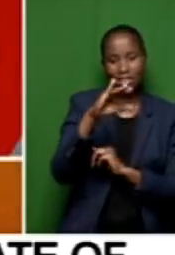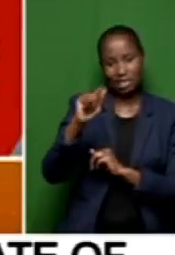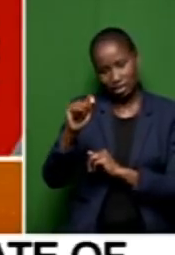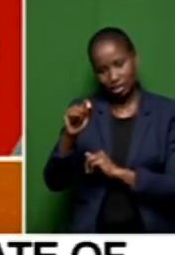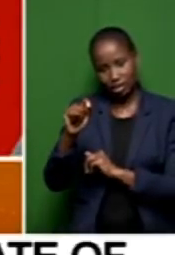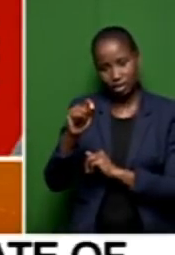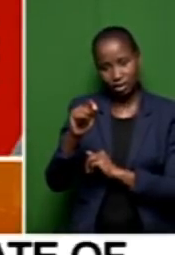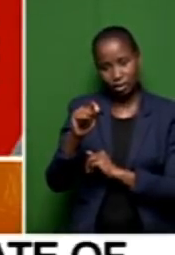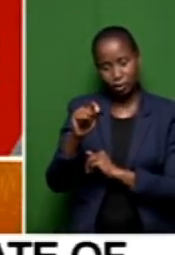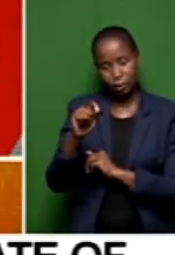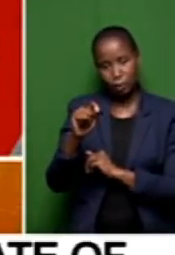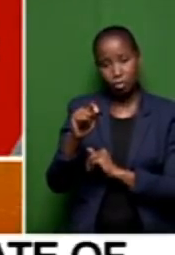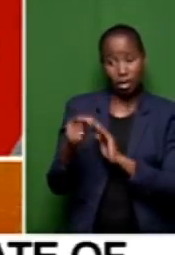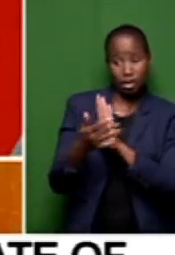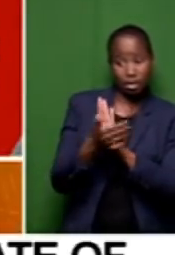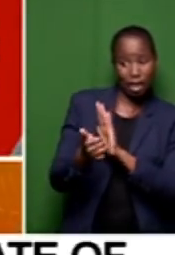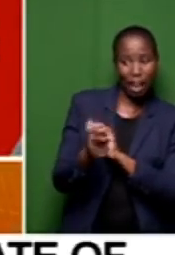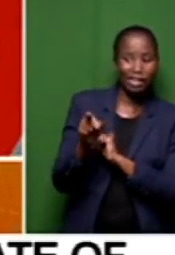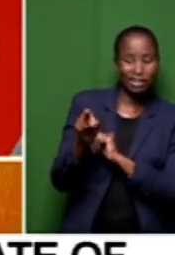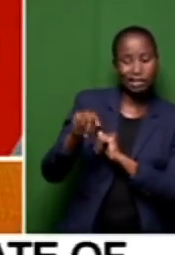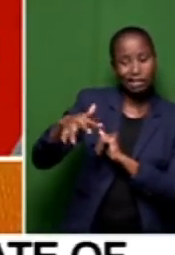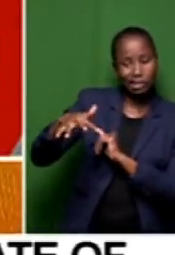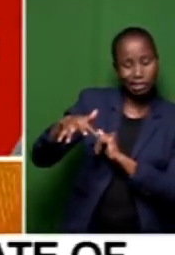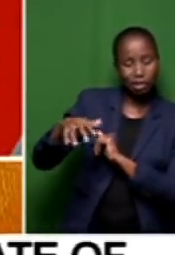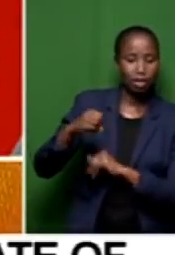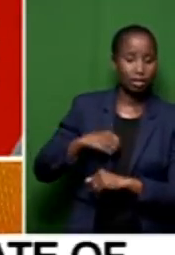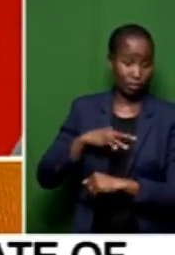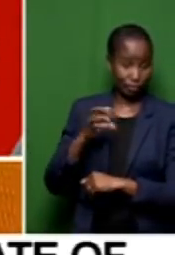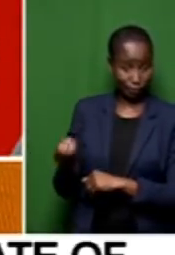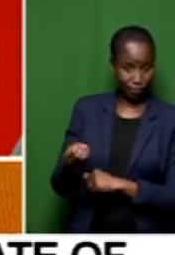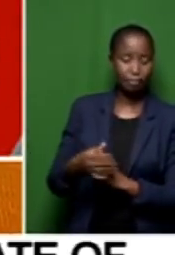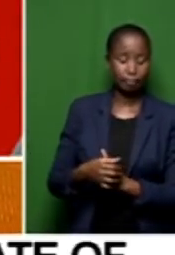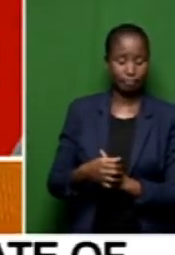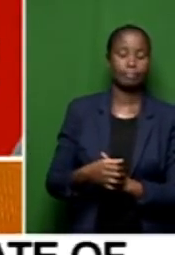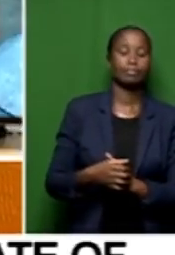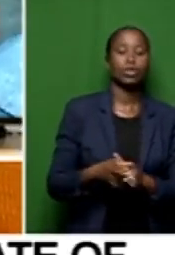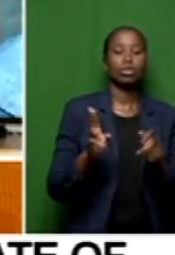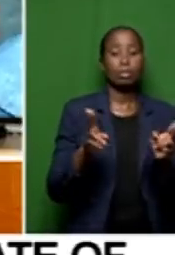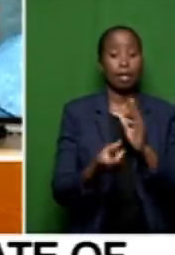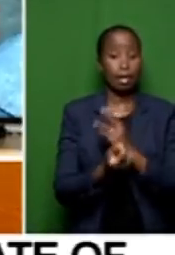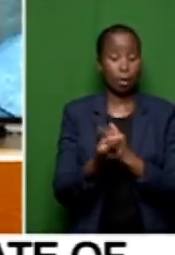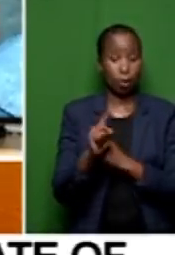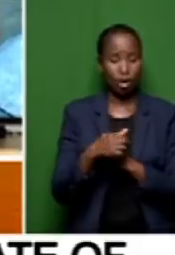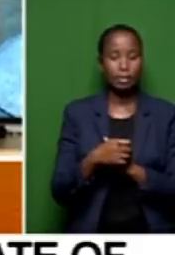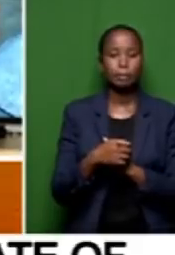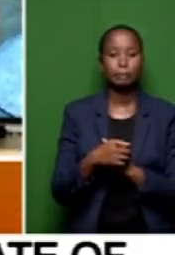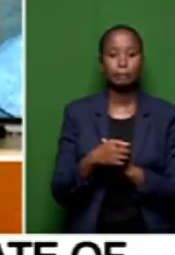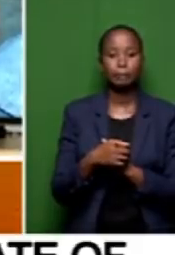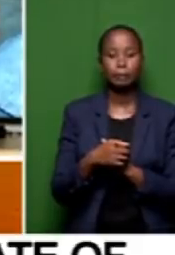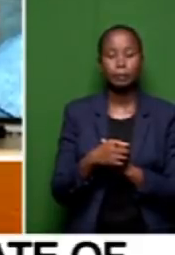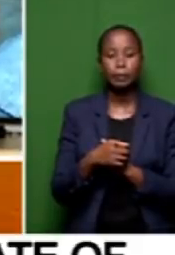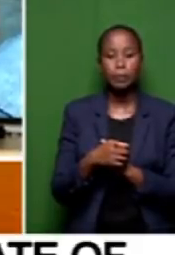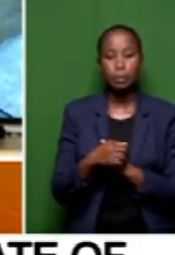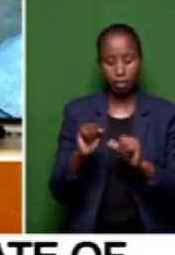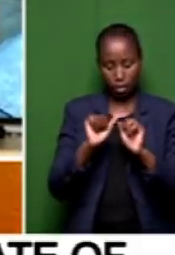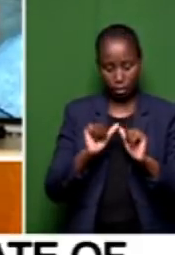mess because of the ICT skills that is not in the city. What is actually happening with the card of deployment is that you will find people